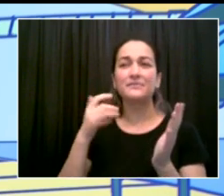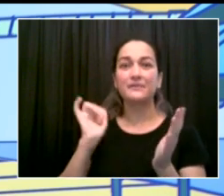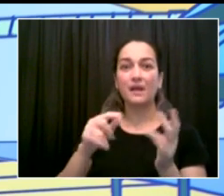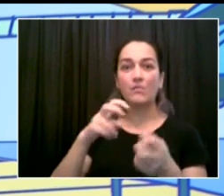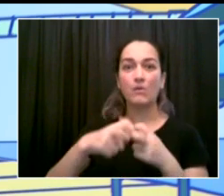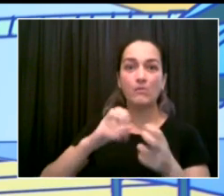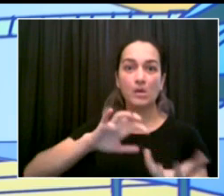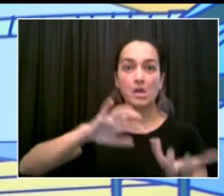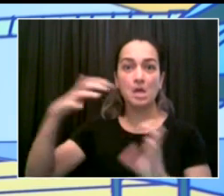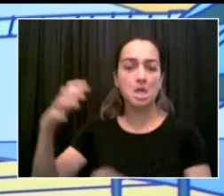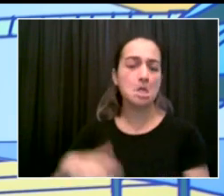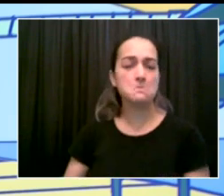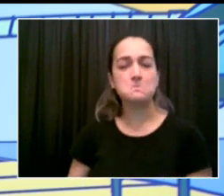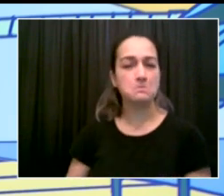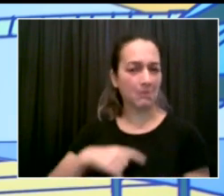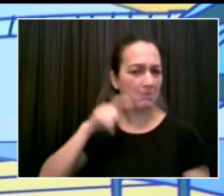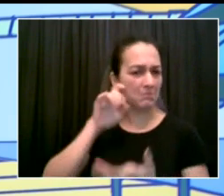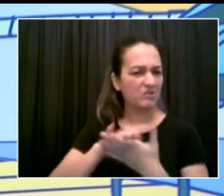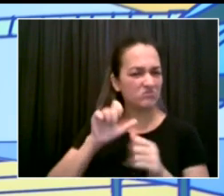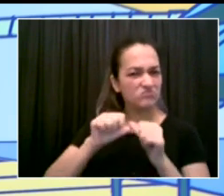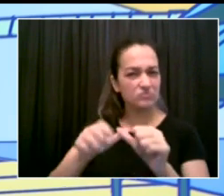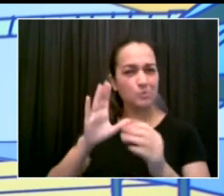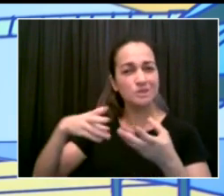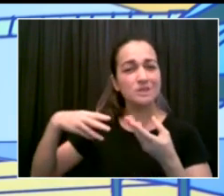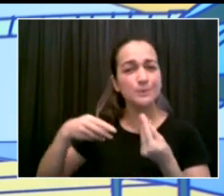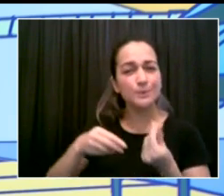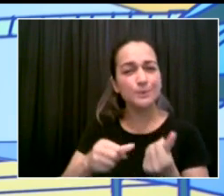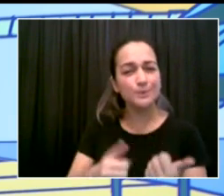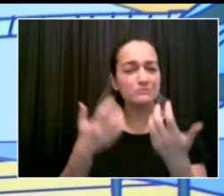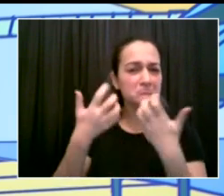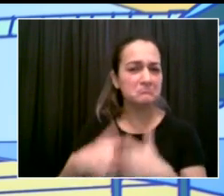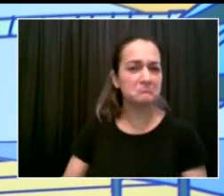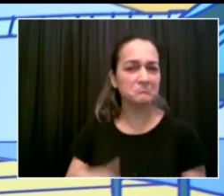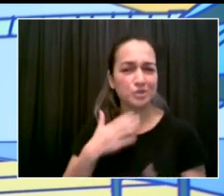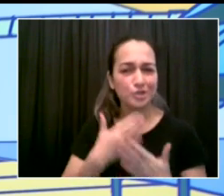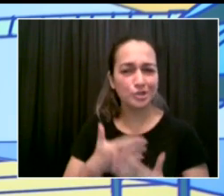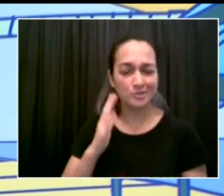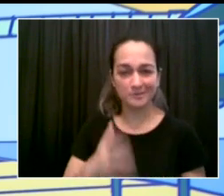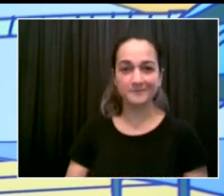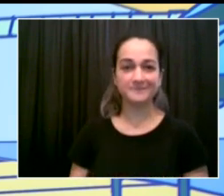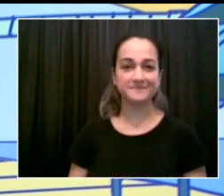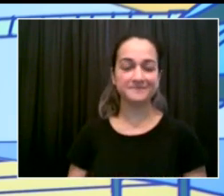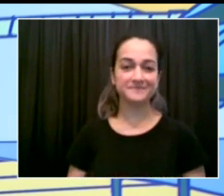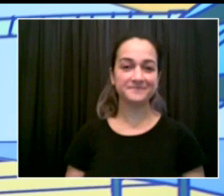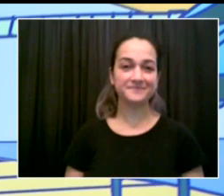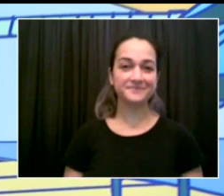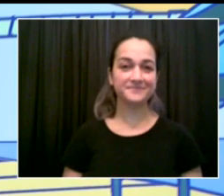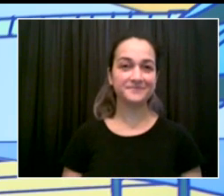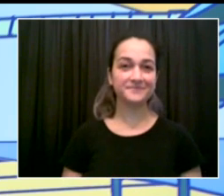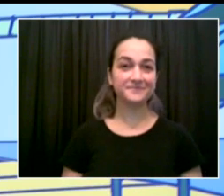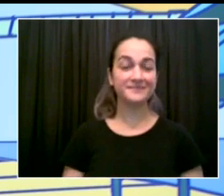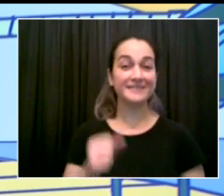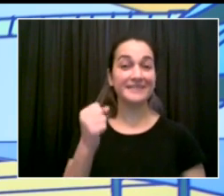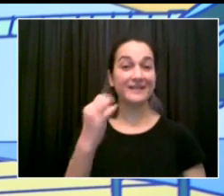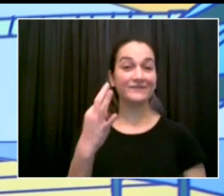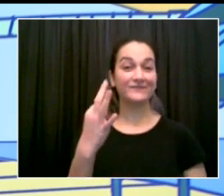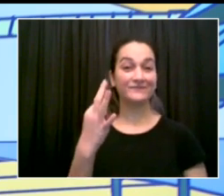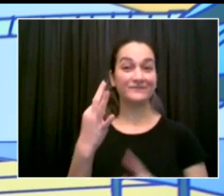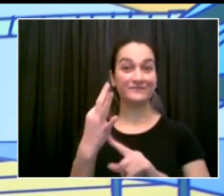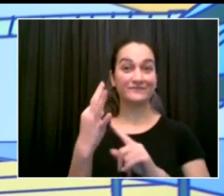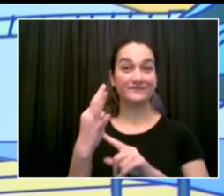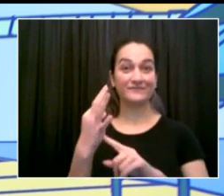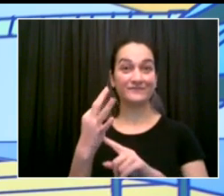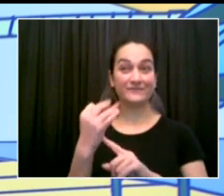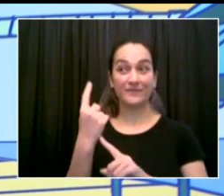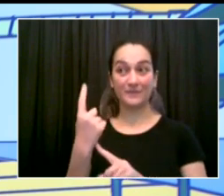throughout. When a child does need temporary instruction because they're quarantining, we have a variety of